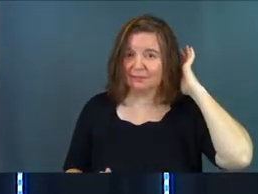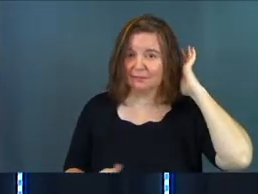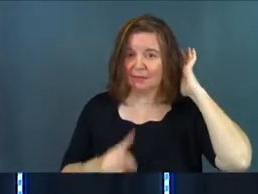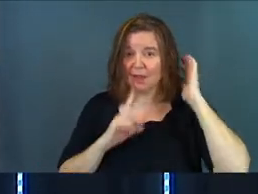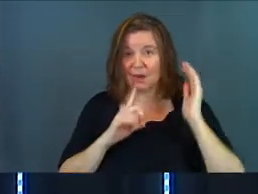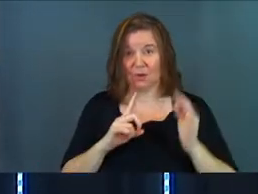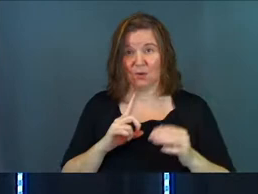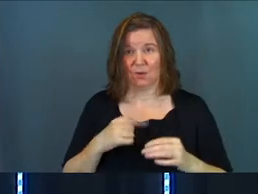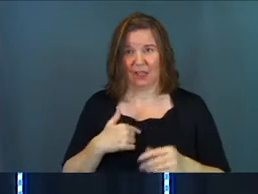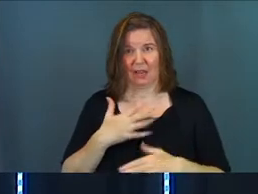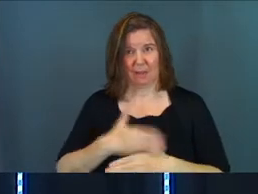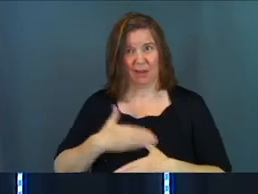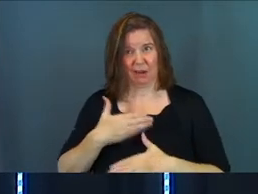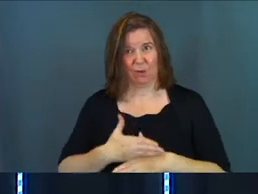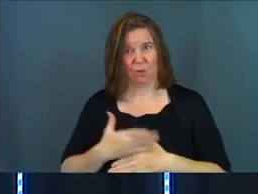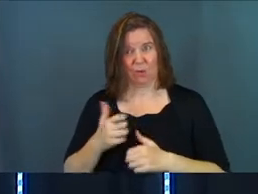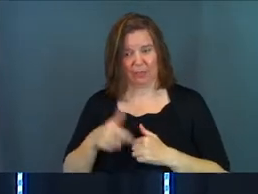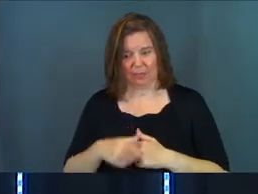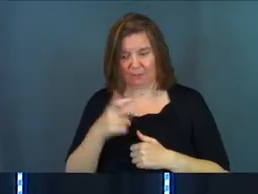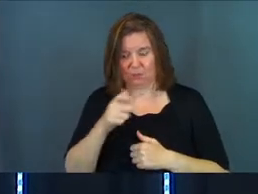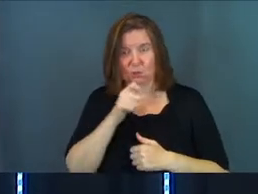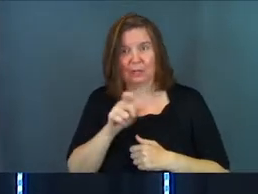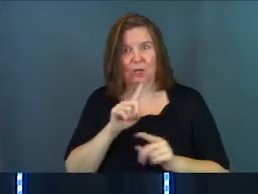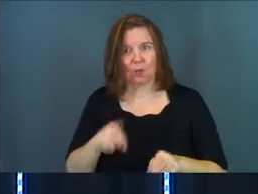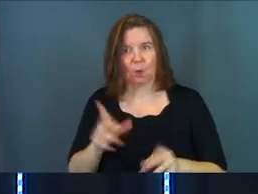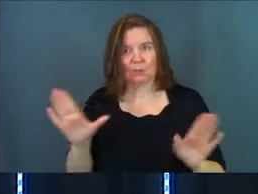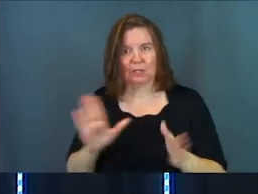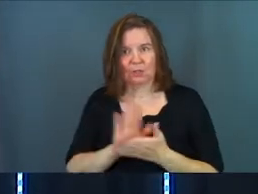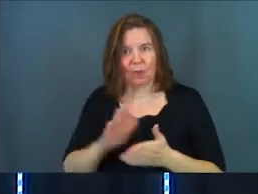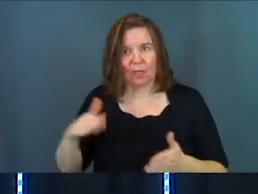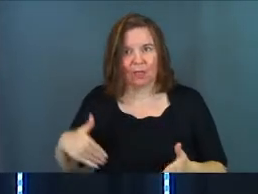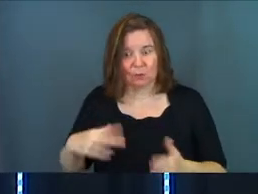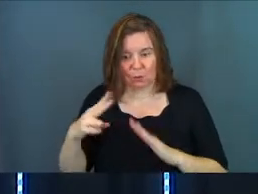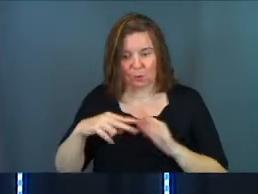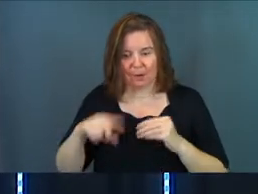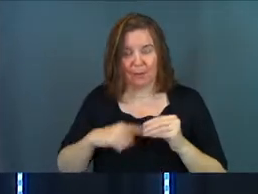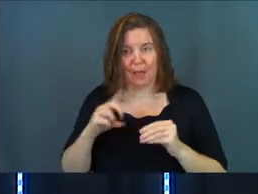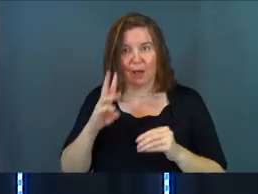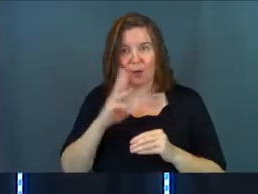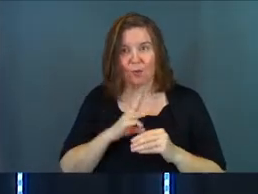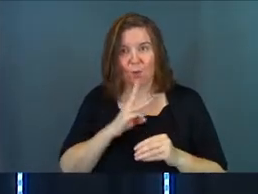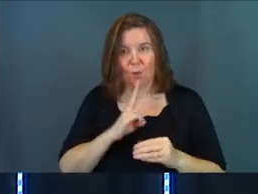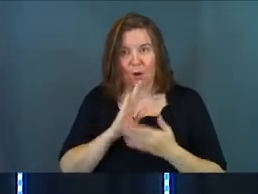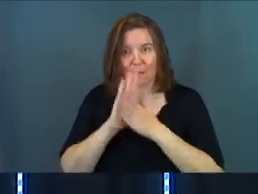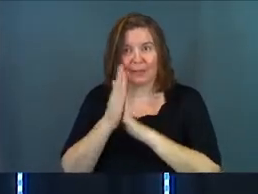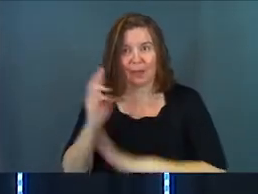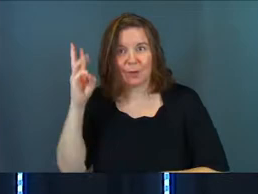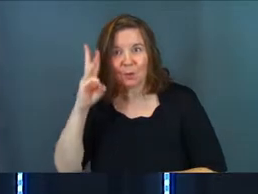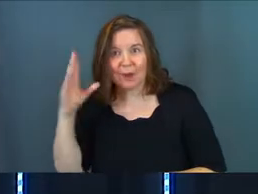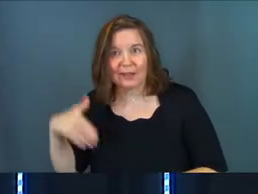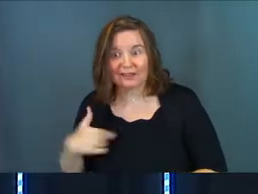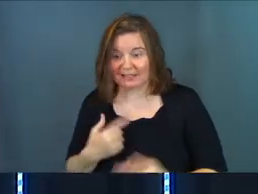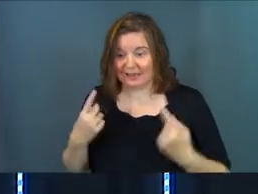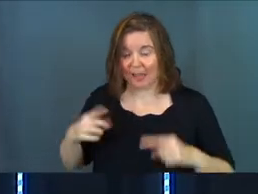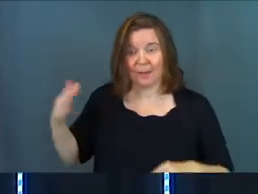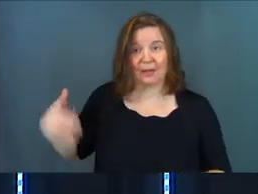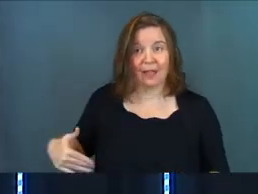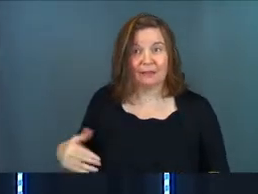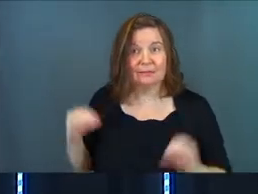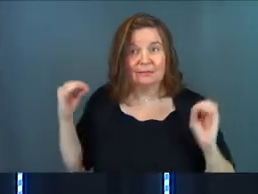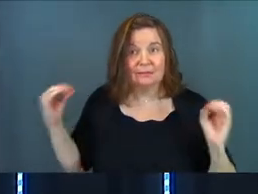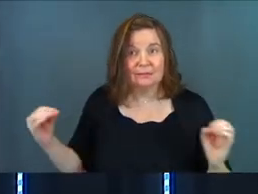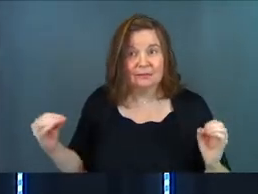Are you a little annoyed at this? Because you didn't go to Sunday school. You didn't read about water into wine. This hadn't even happened yet.